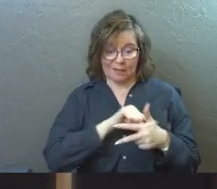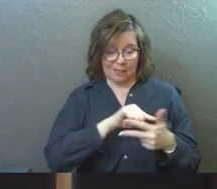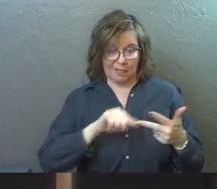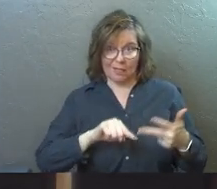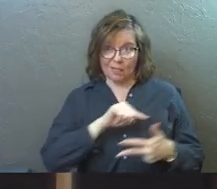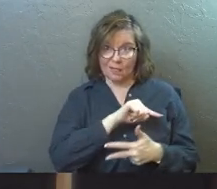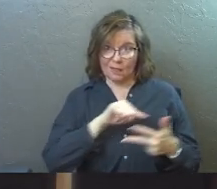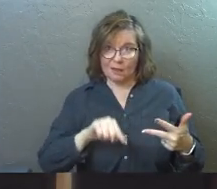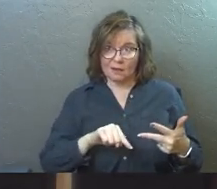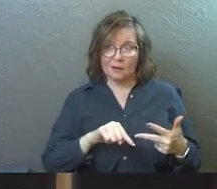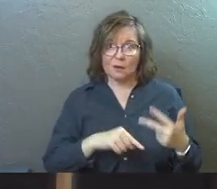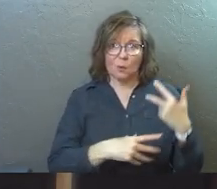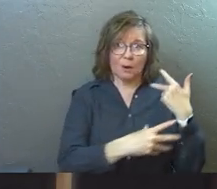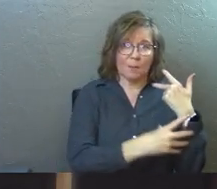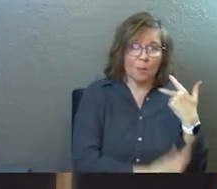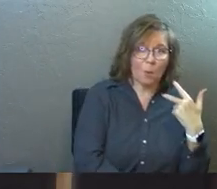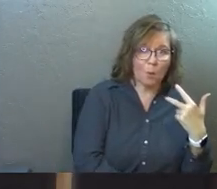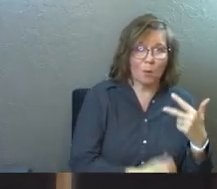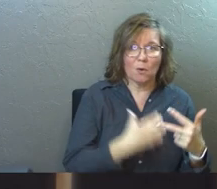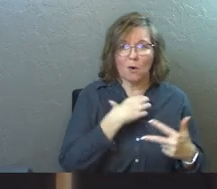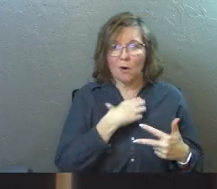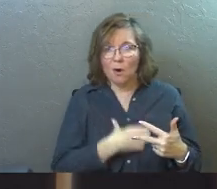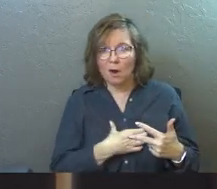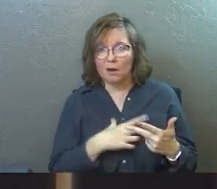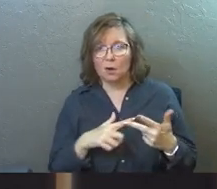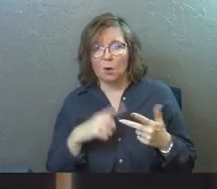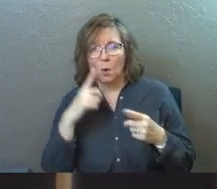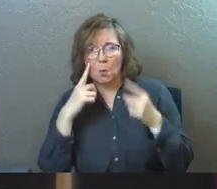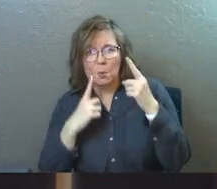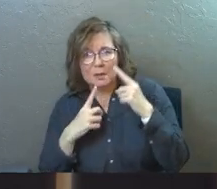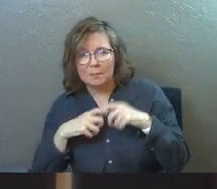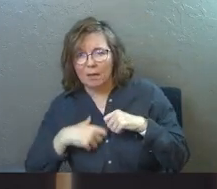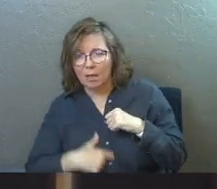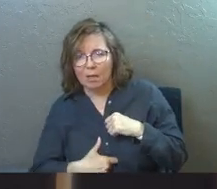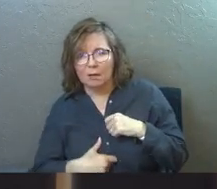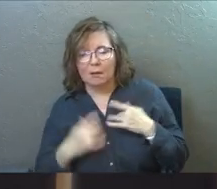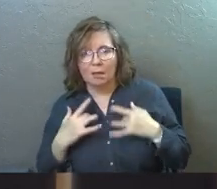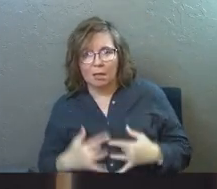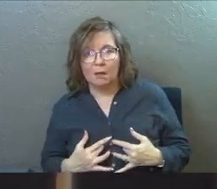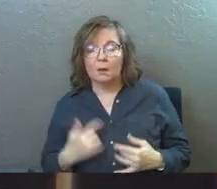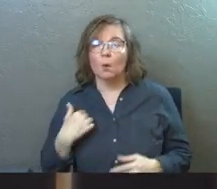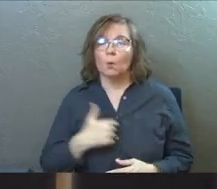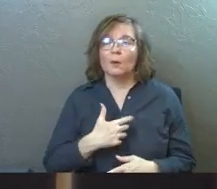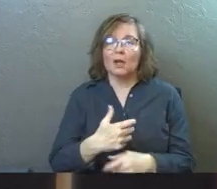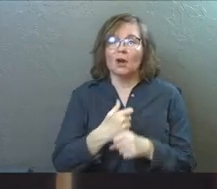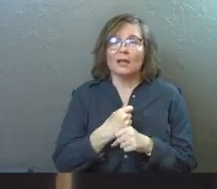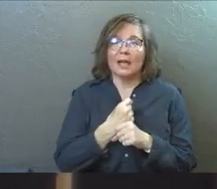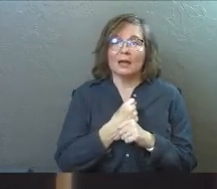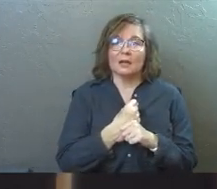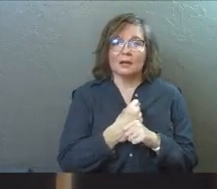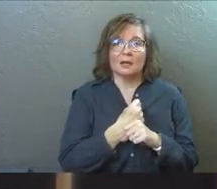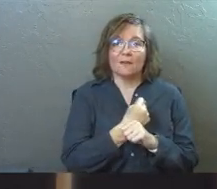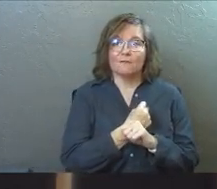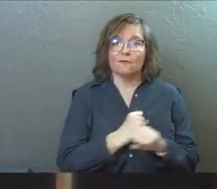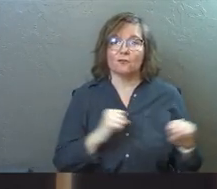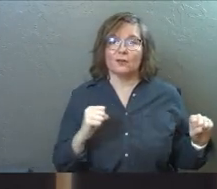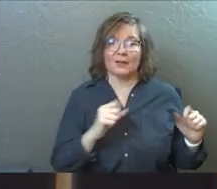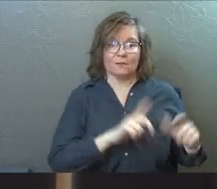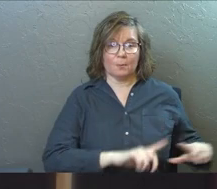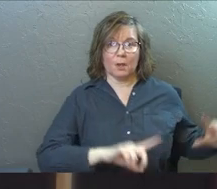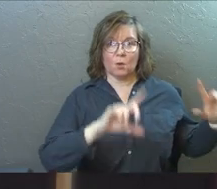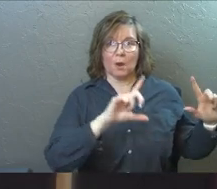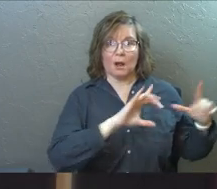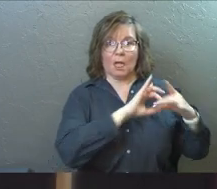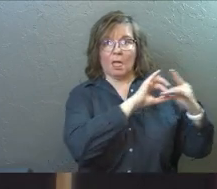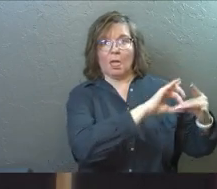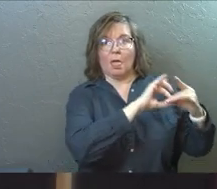those three places where we're poor or we're hungry or we're weeping, we are getting free from the right side up